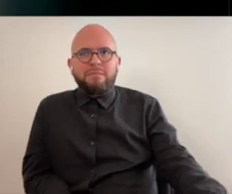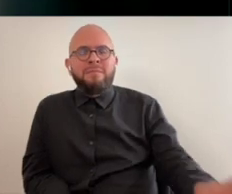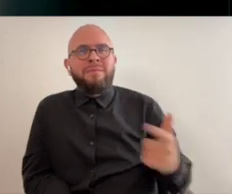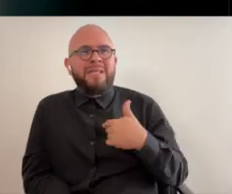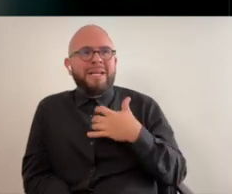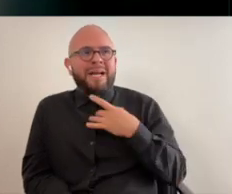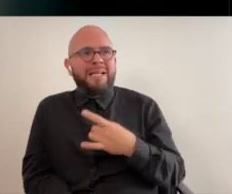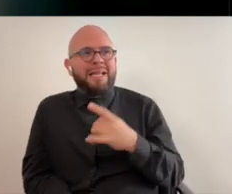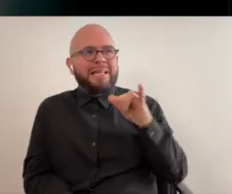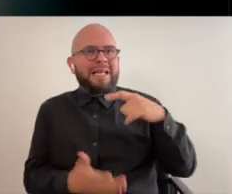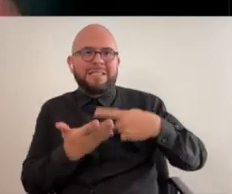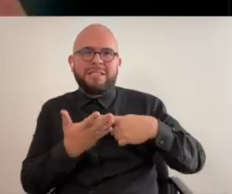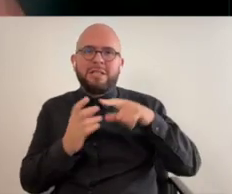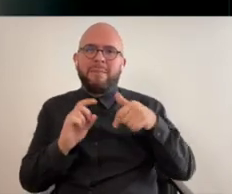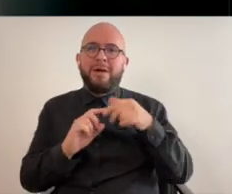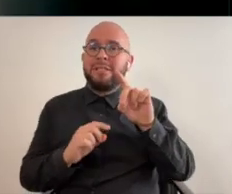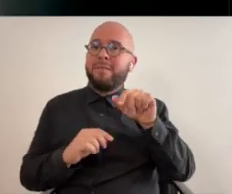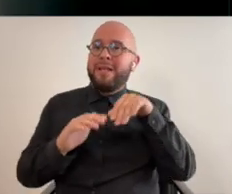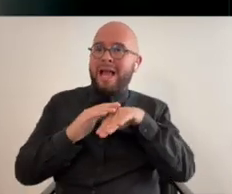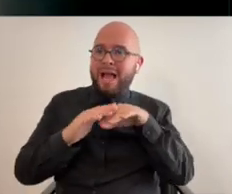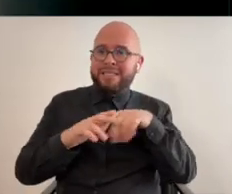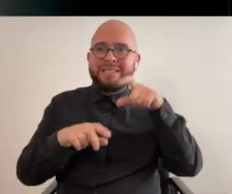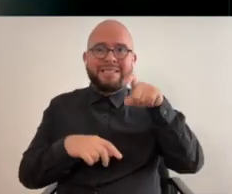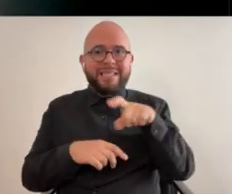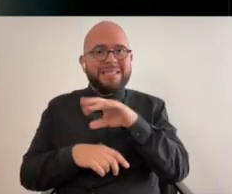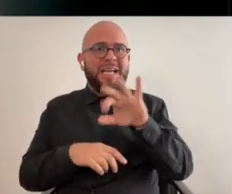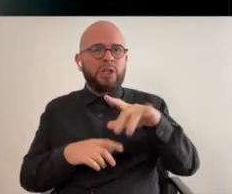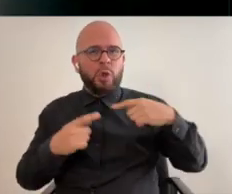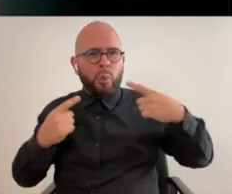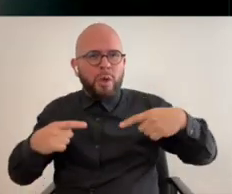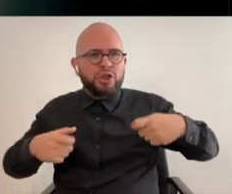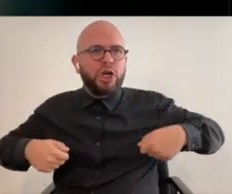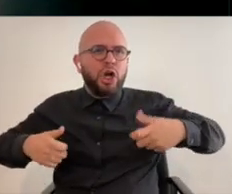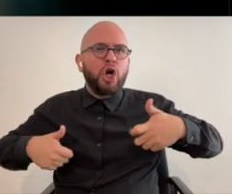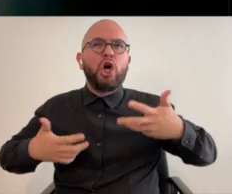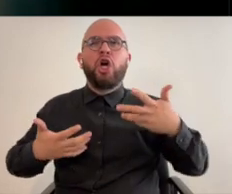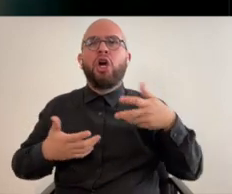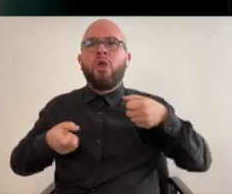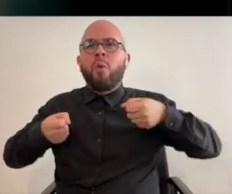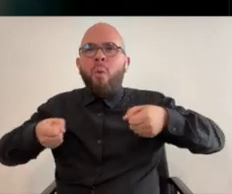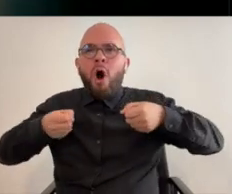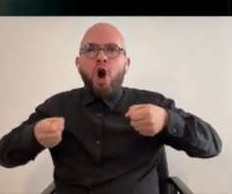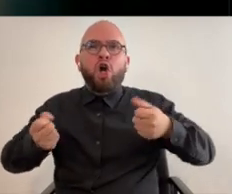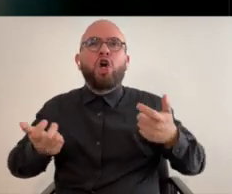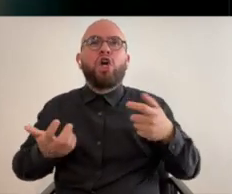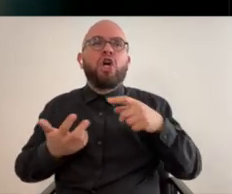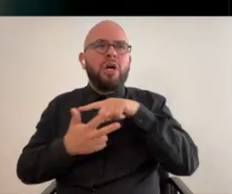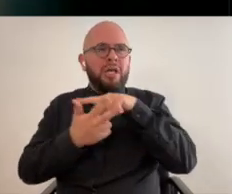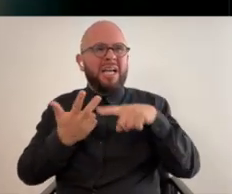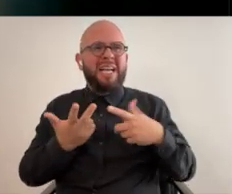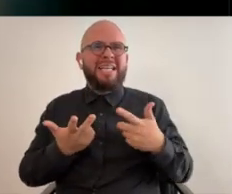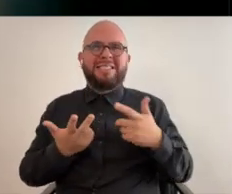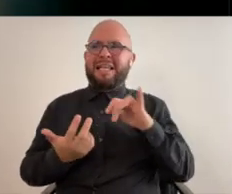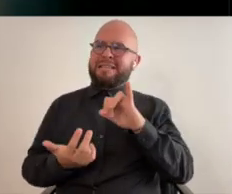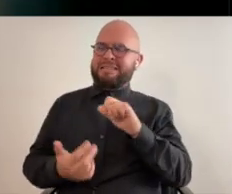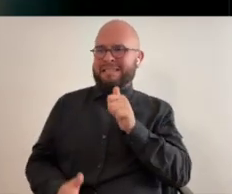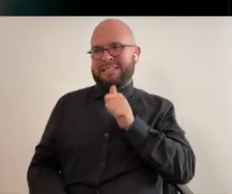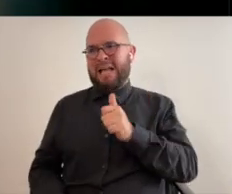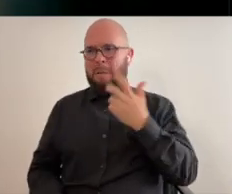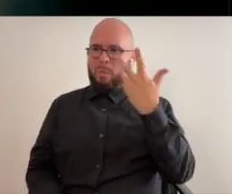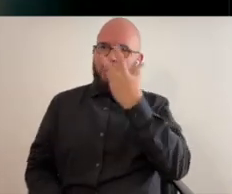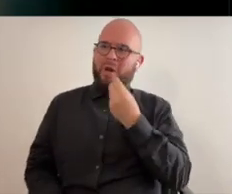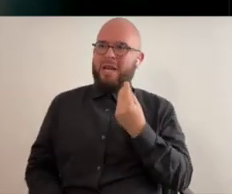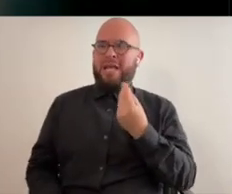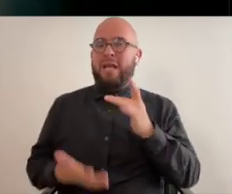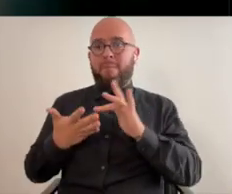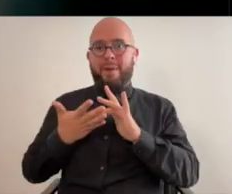sort of the disability access needs and your wheelchair your walker just kind of being this